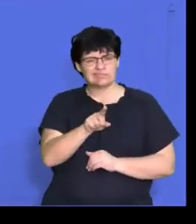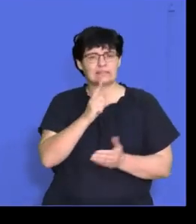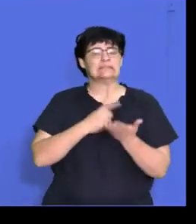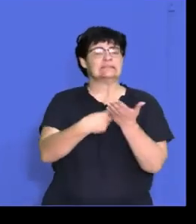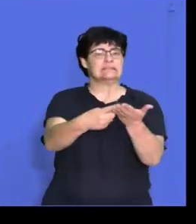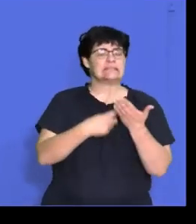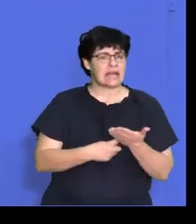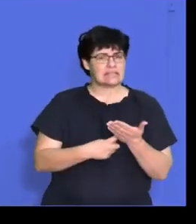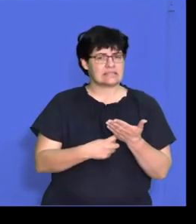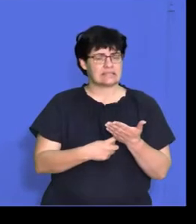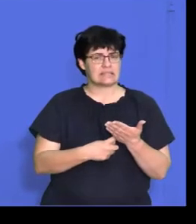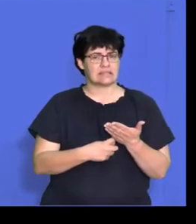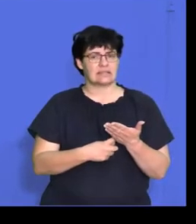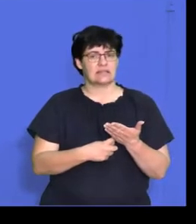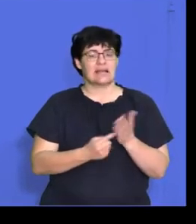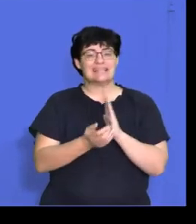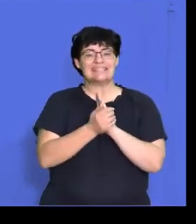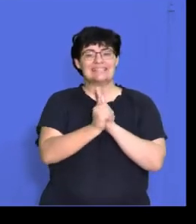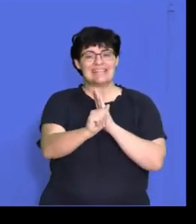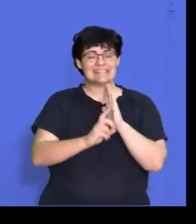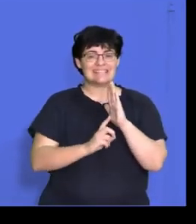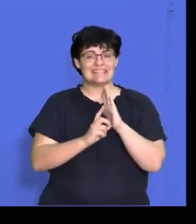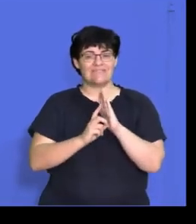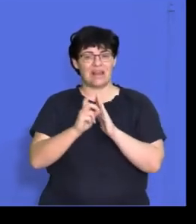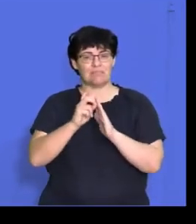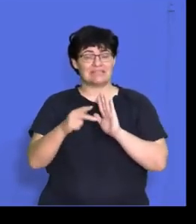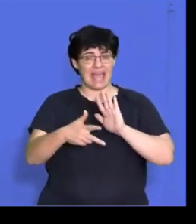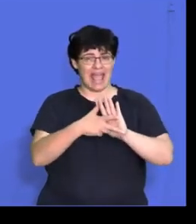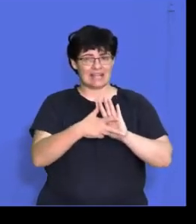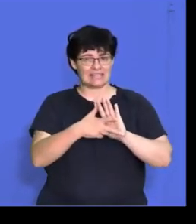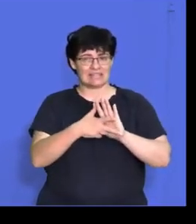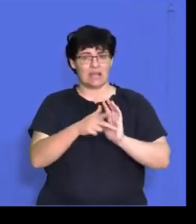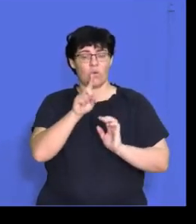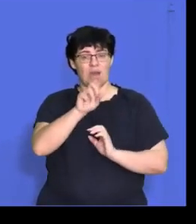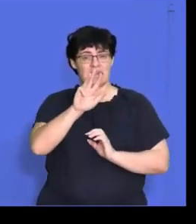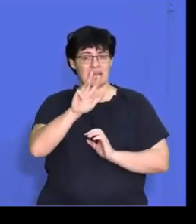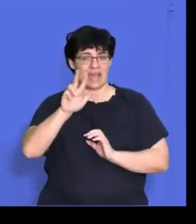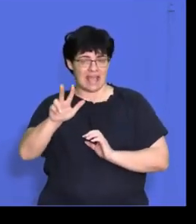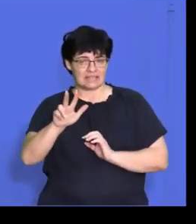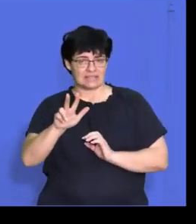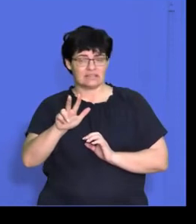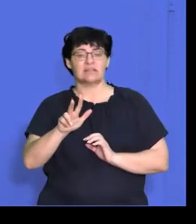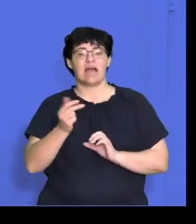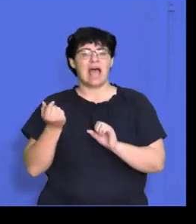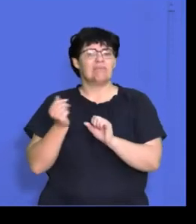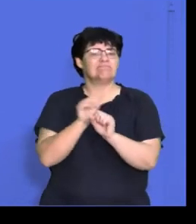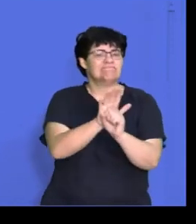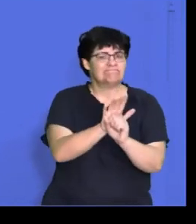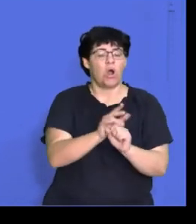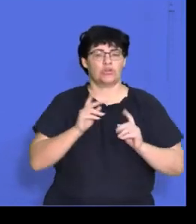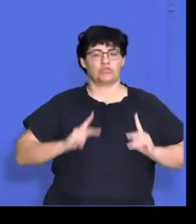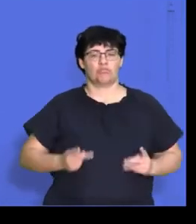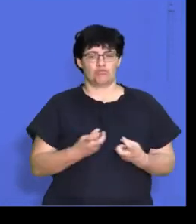the implications of the Skills Development Act of 1998 on the human resources function.